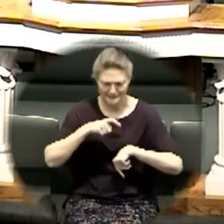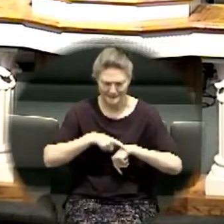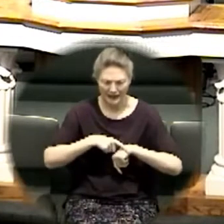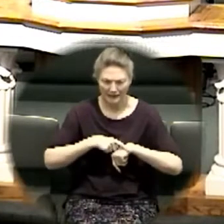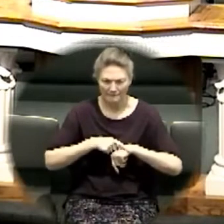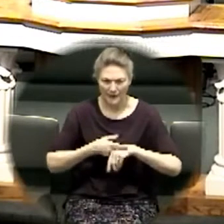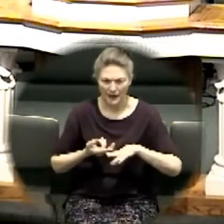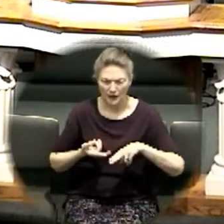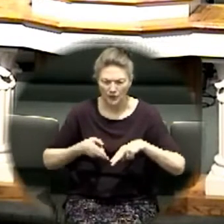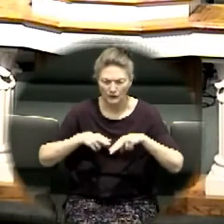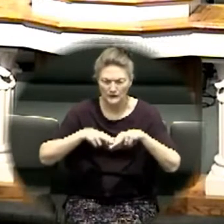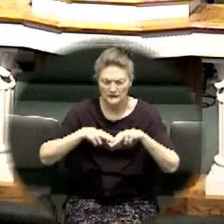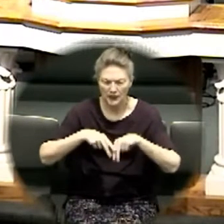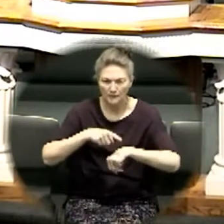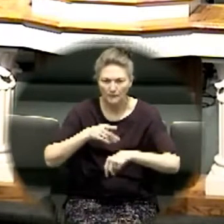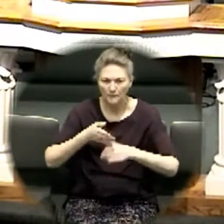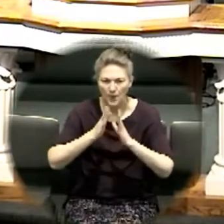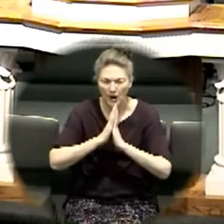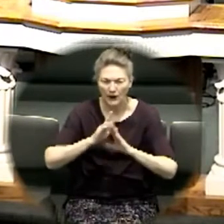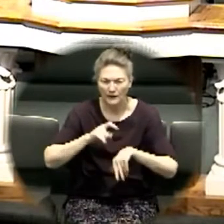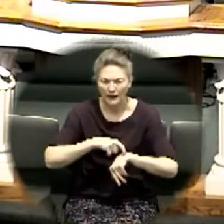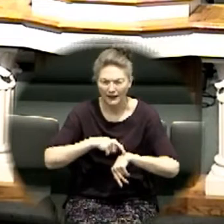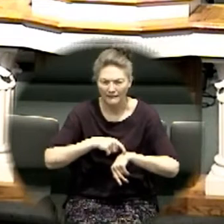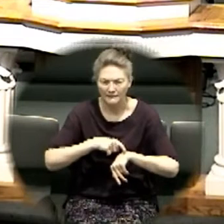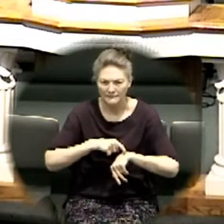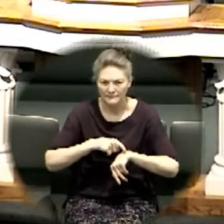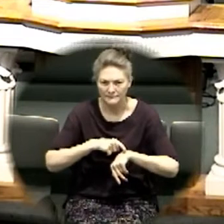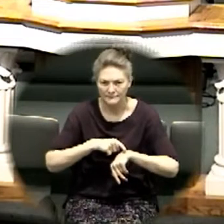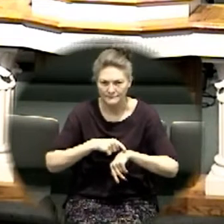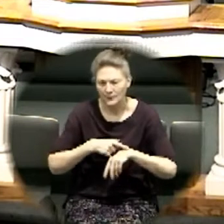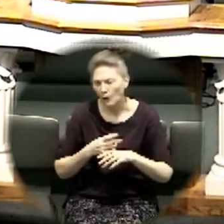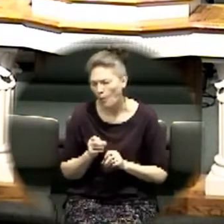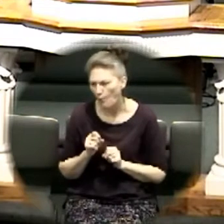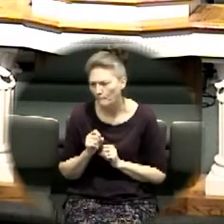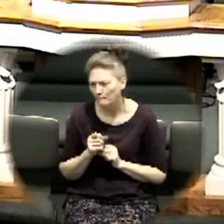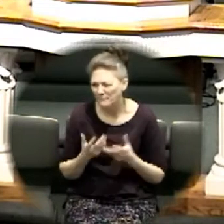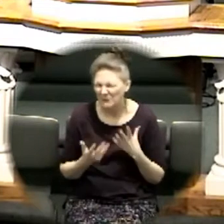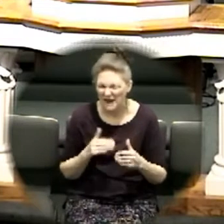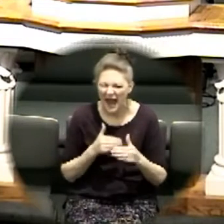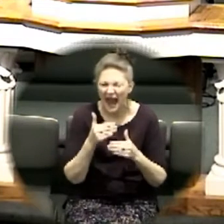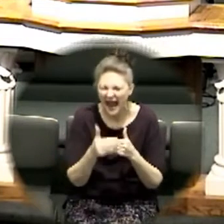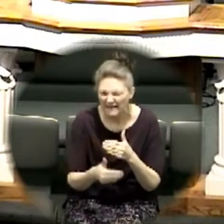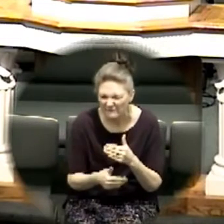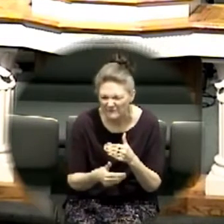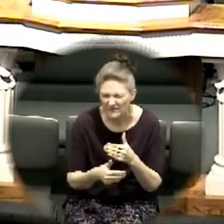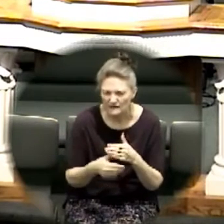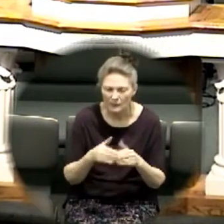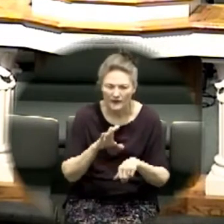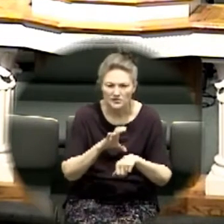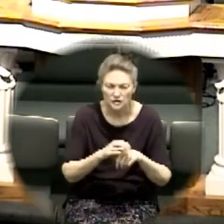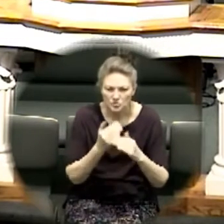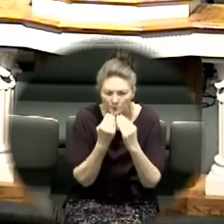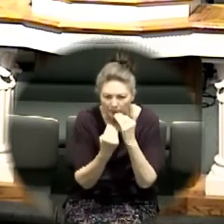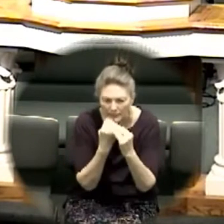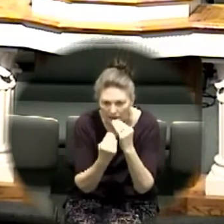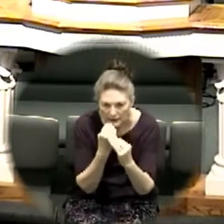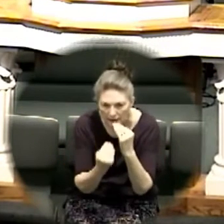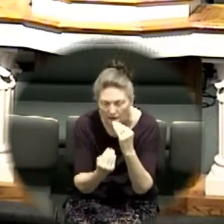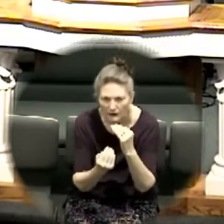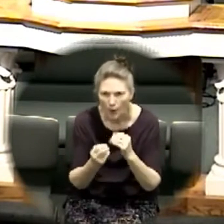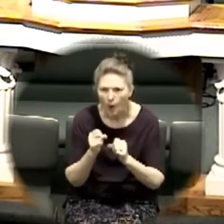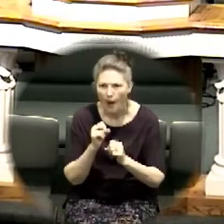of course after church picnic and after and after